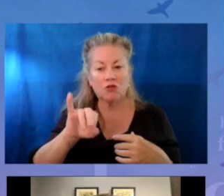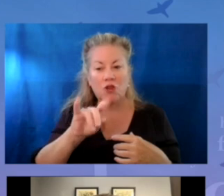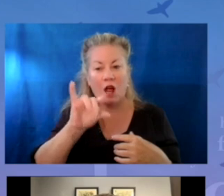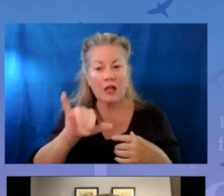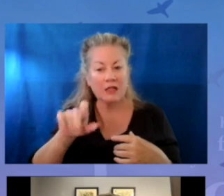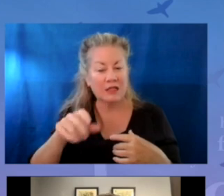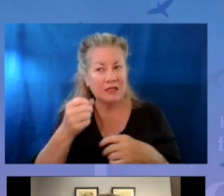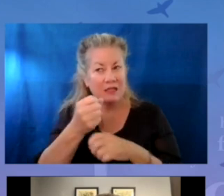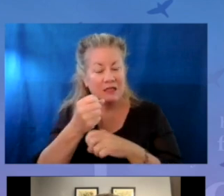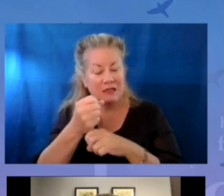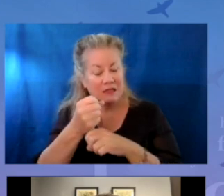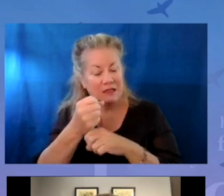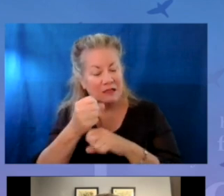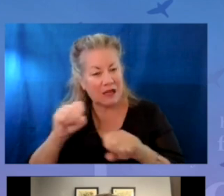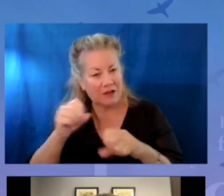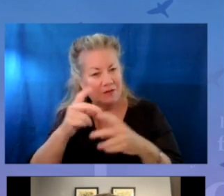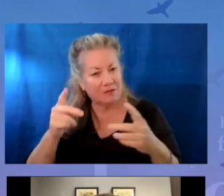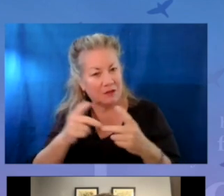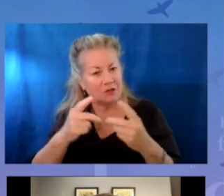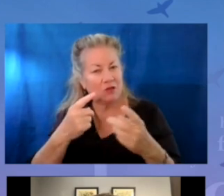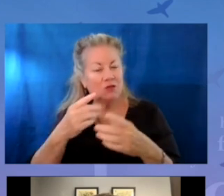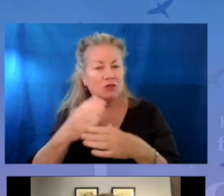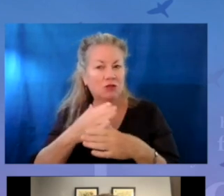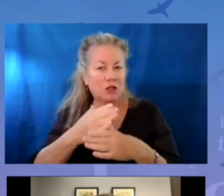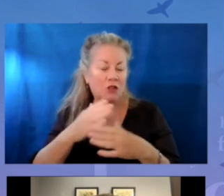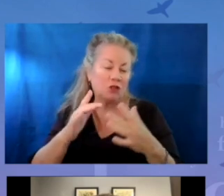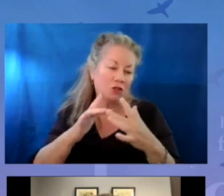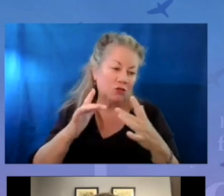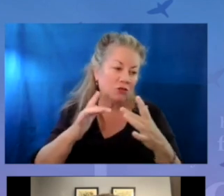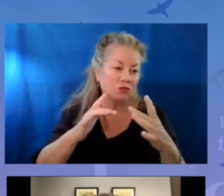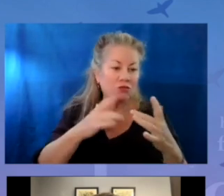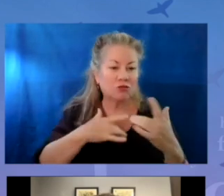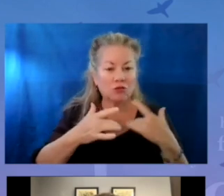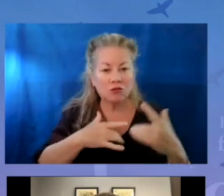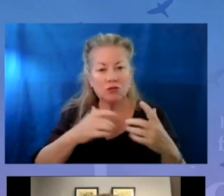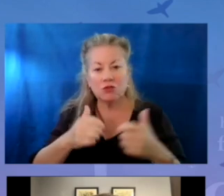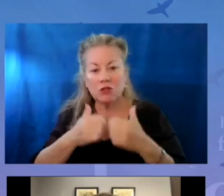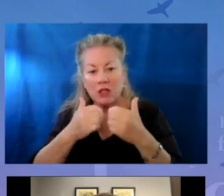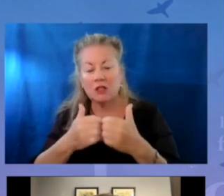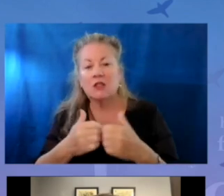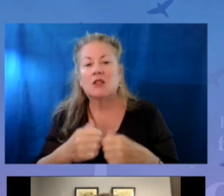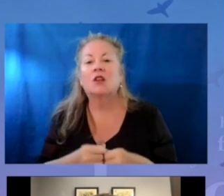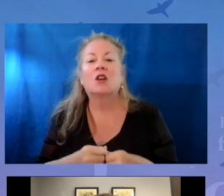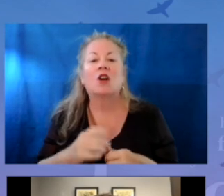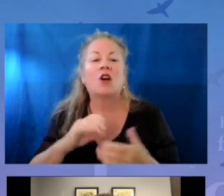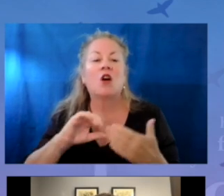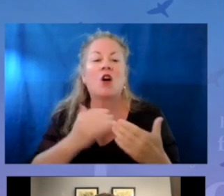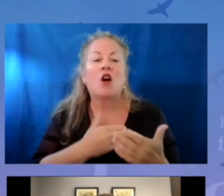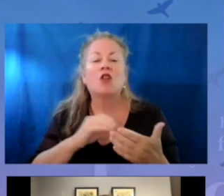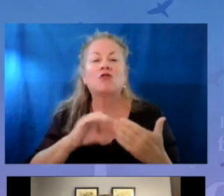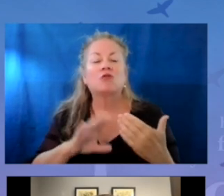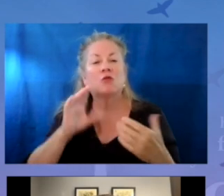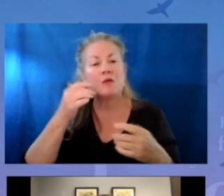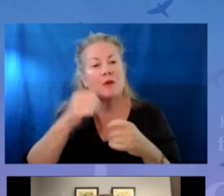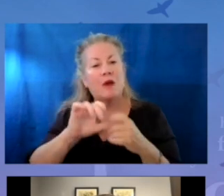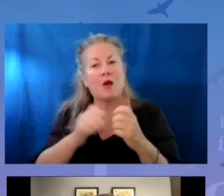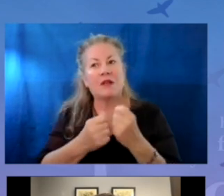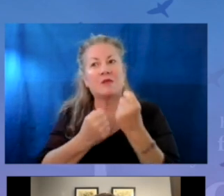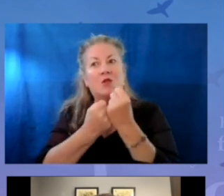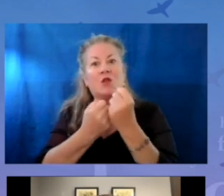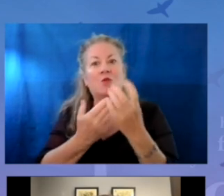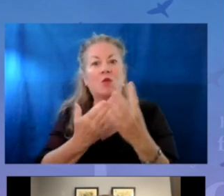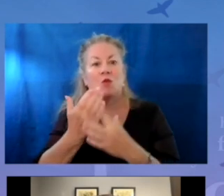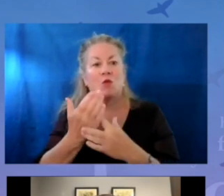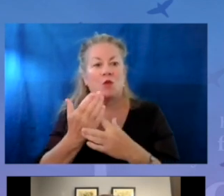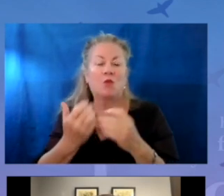in the safe space. It is creating for students to share concerns and challenges. Our students will always remember how we supported them through